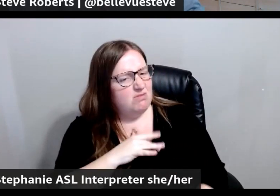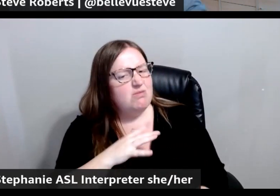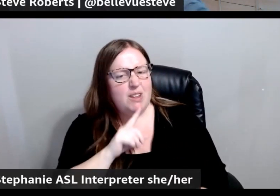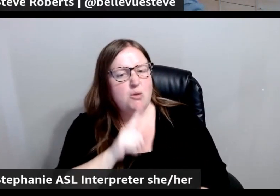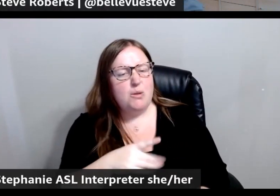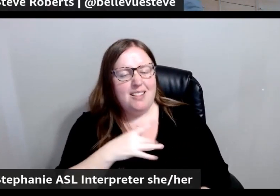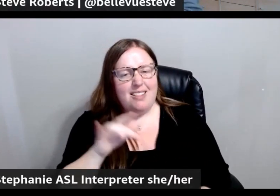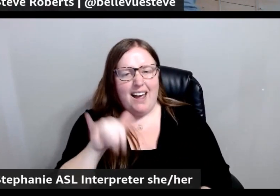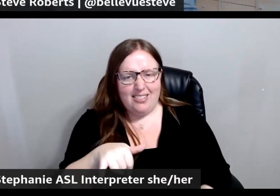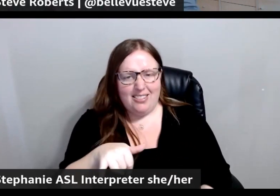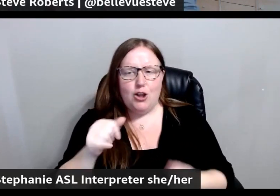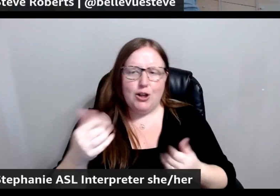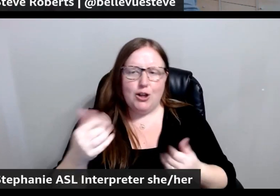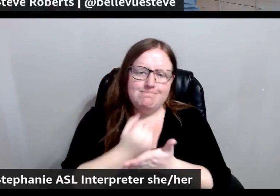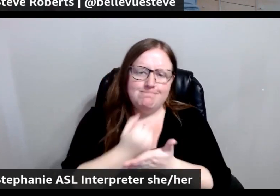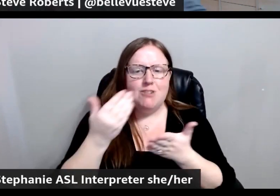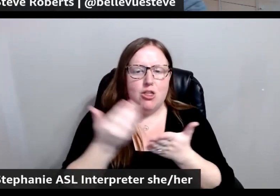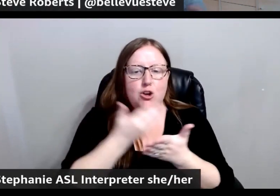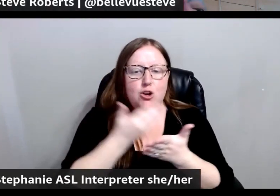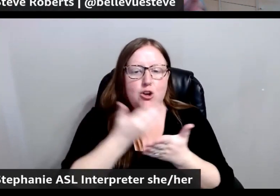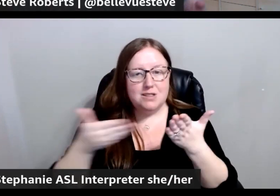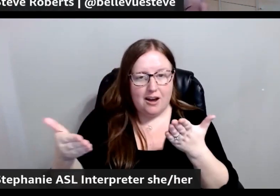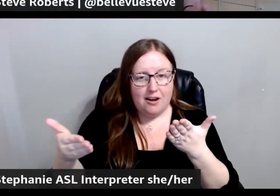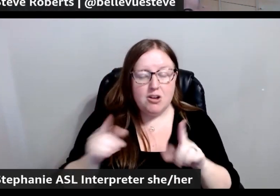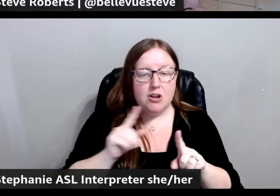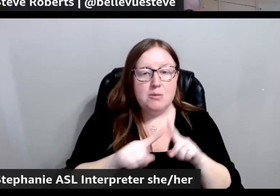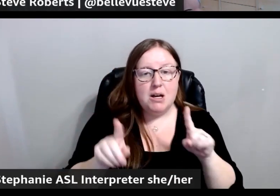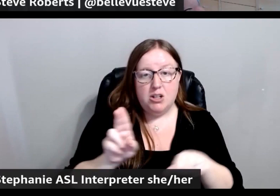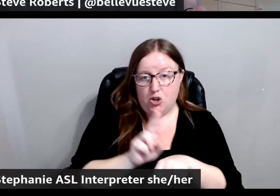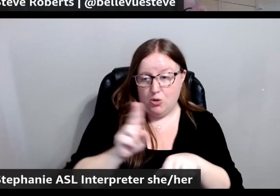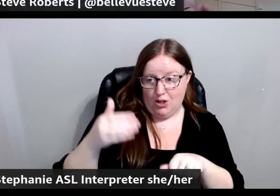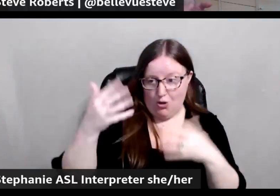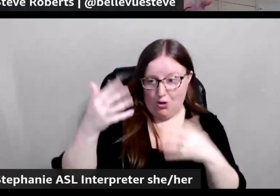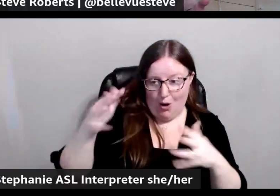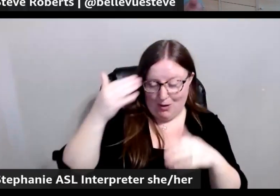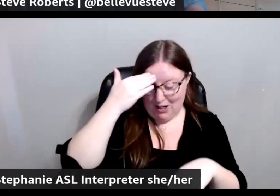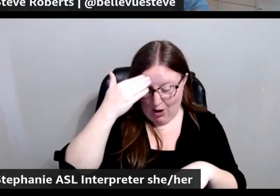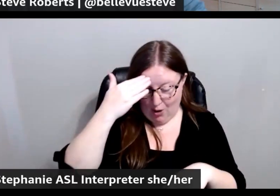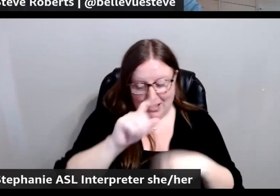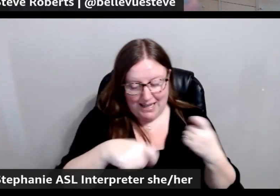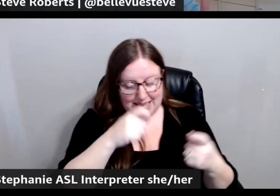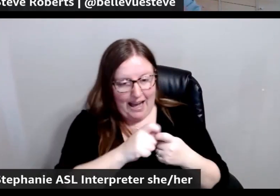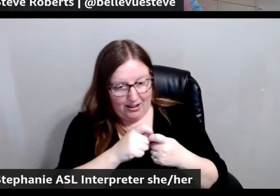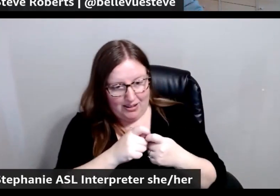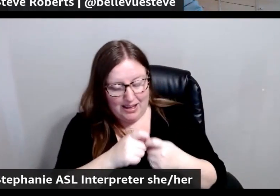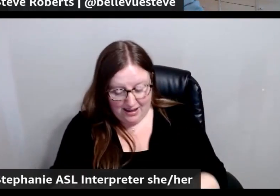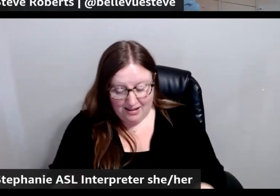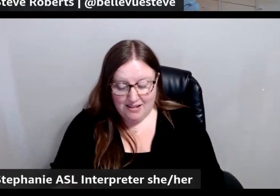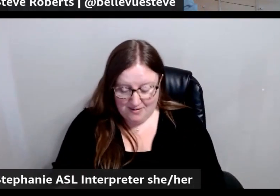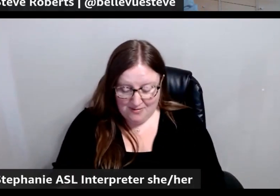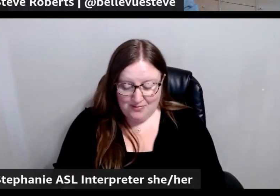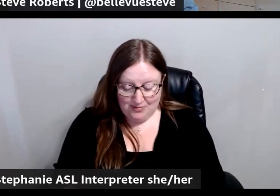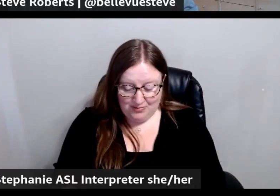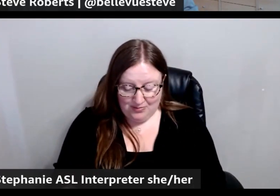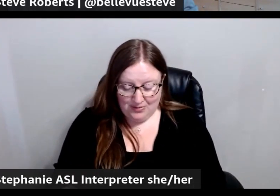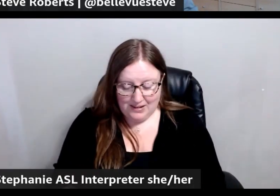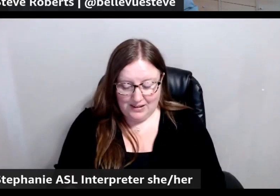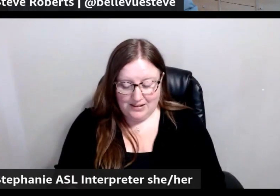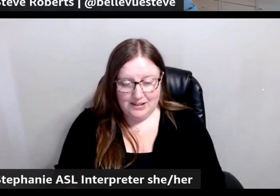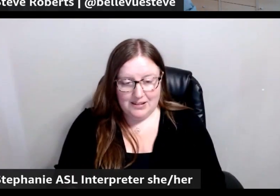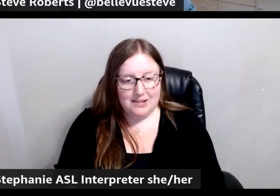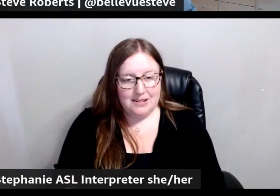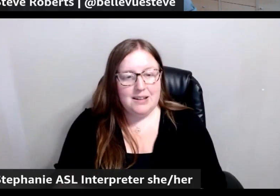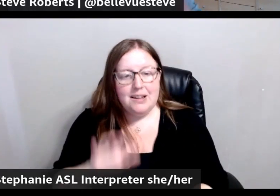can take advantage of this new stuff, but using the stuff you already know. Exactly. And that's part of it. Right. Yeah,